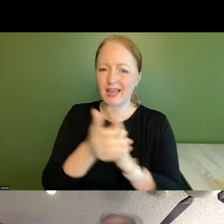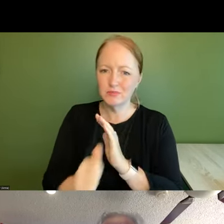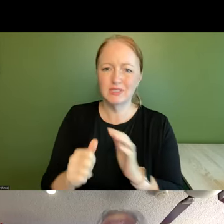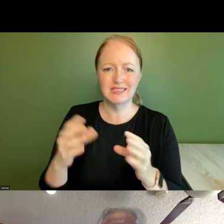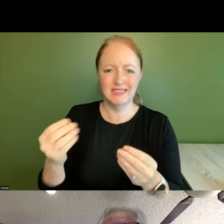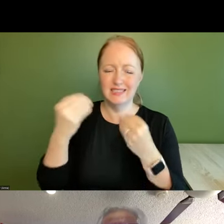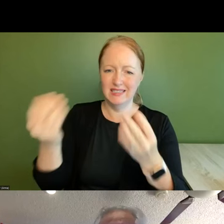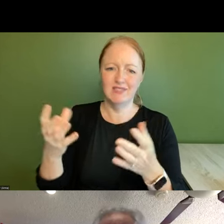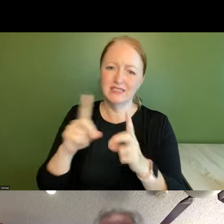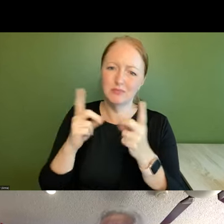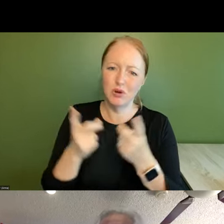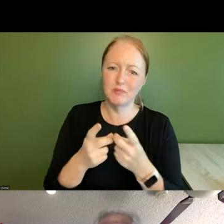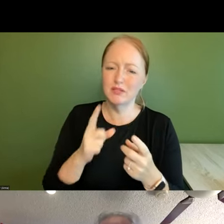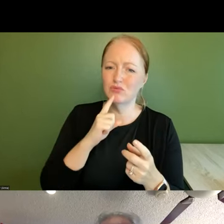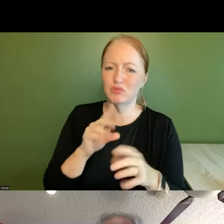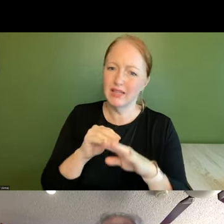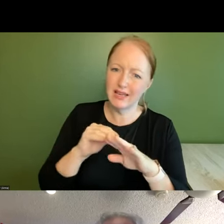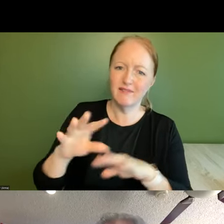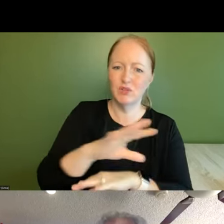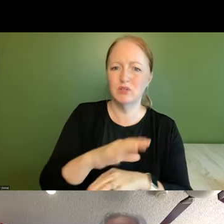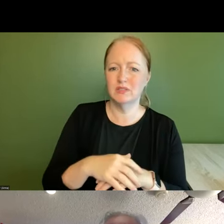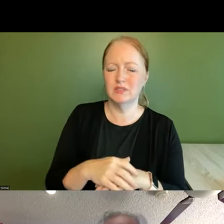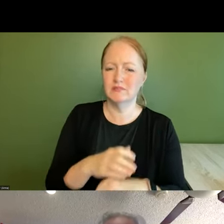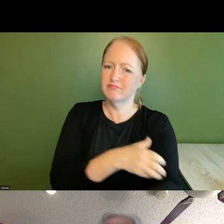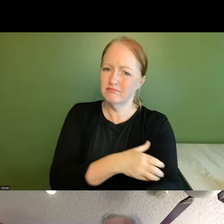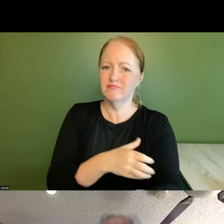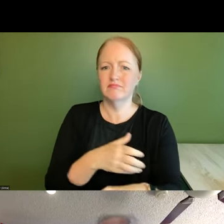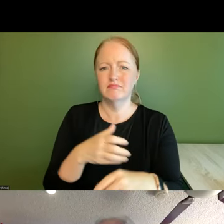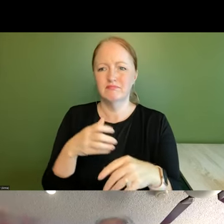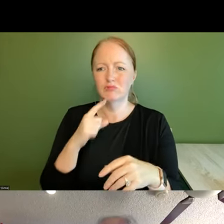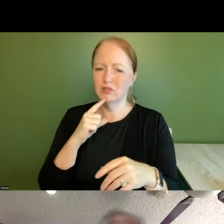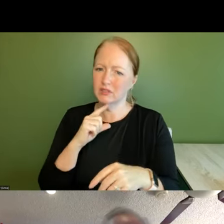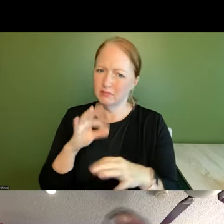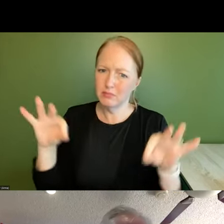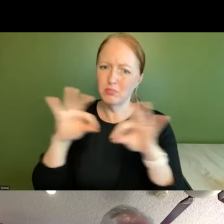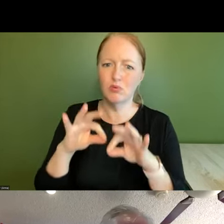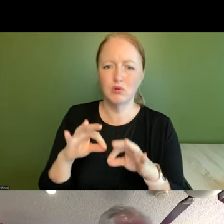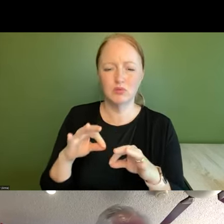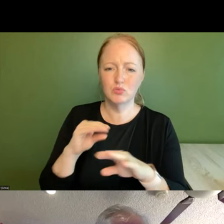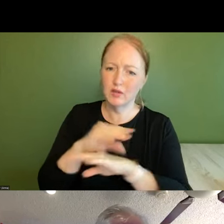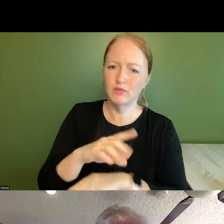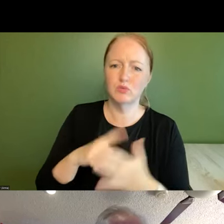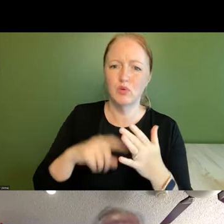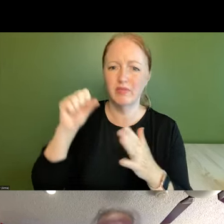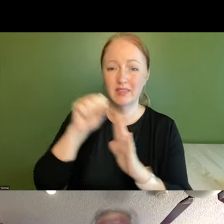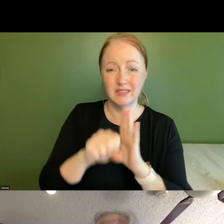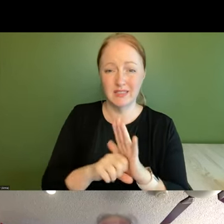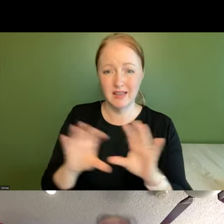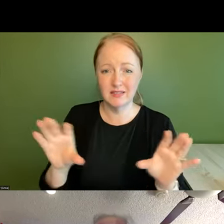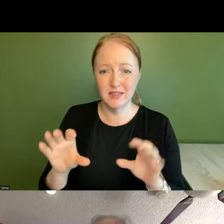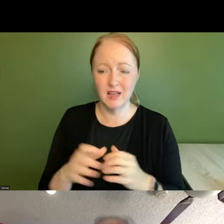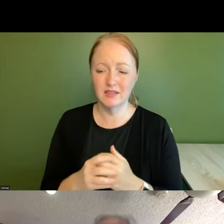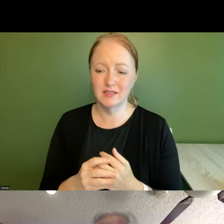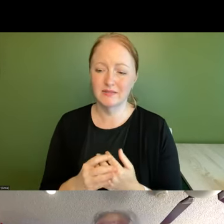the department now a real influence i mean a real quote unquote player in influencing what the state does and ultimately